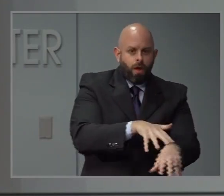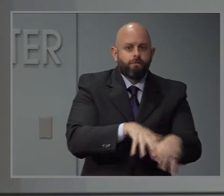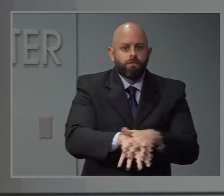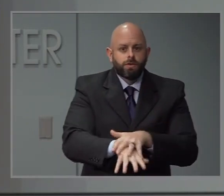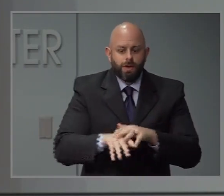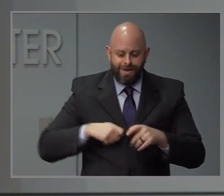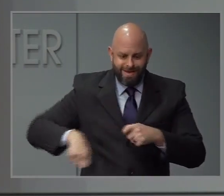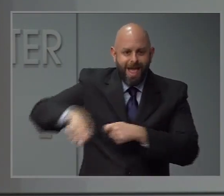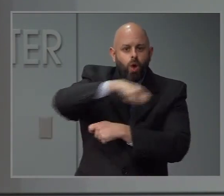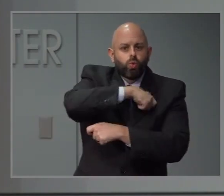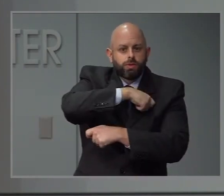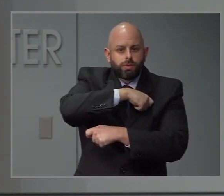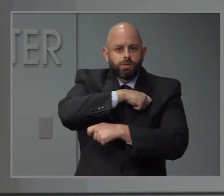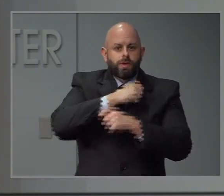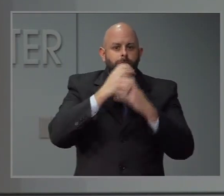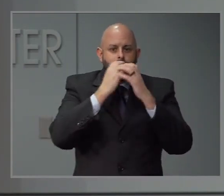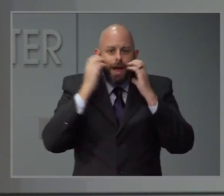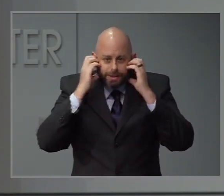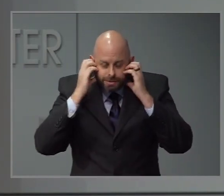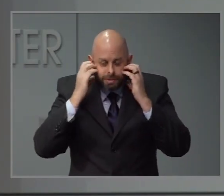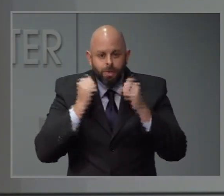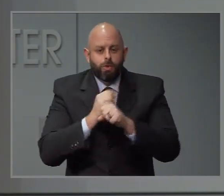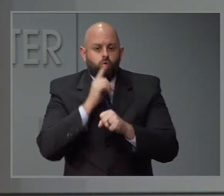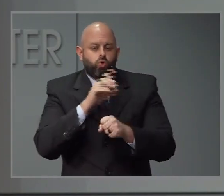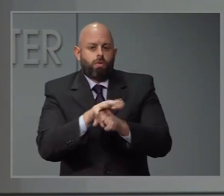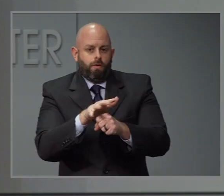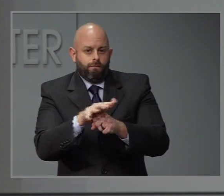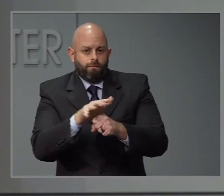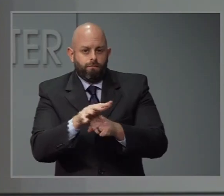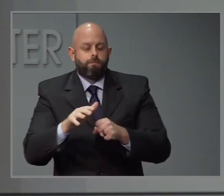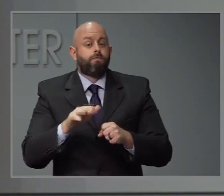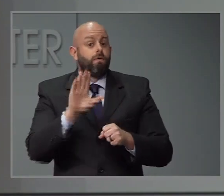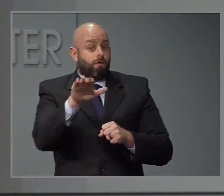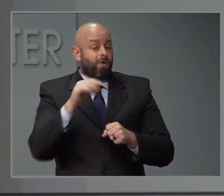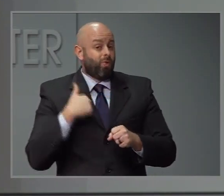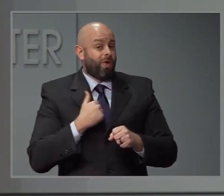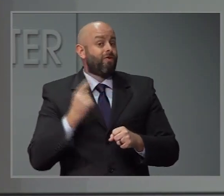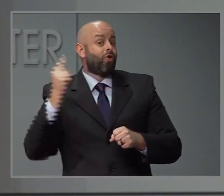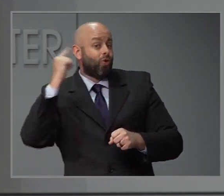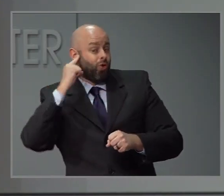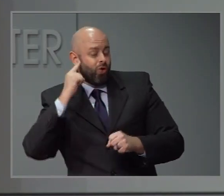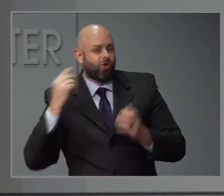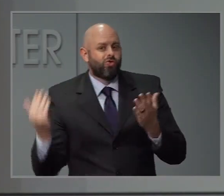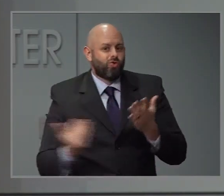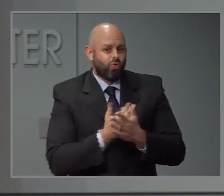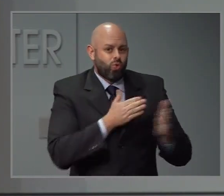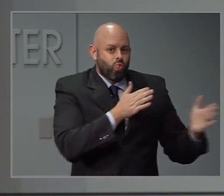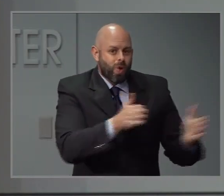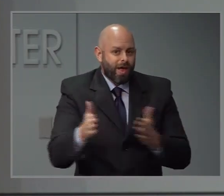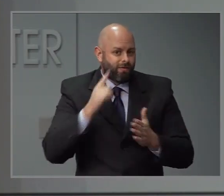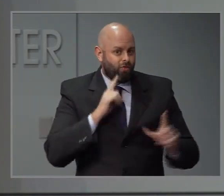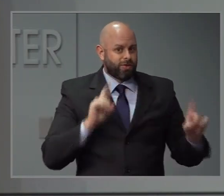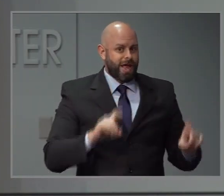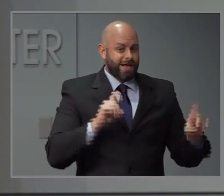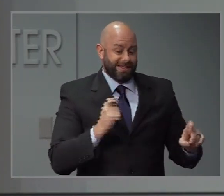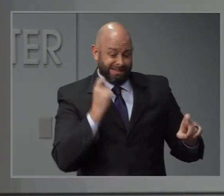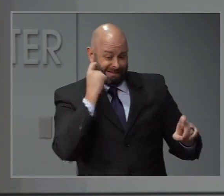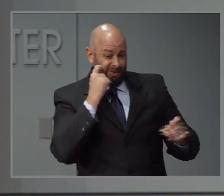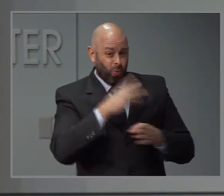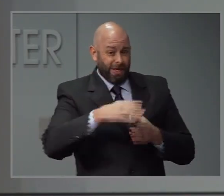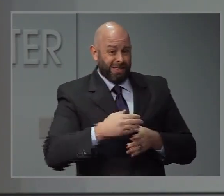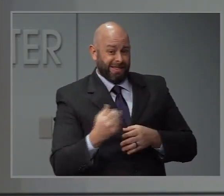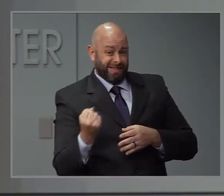samples. I think there are new modalities that are just coming online. We were starting to hear about it over the weekend and today.